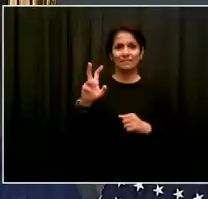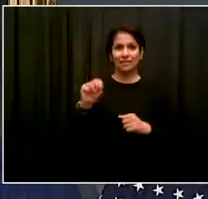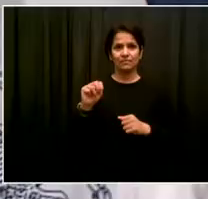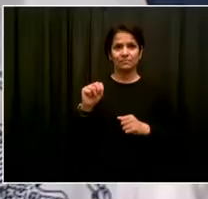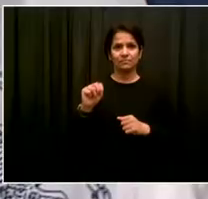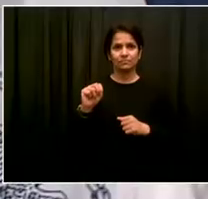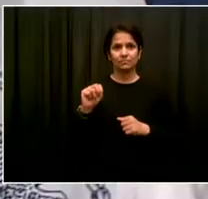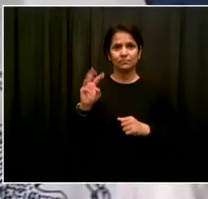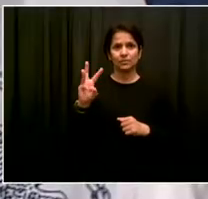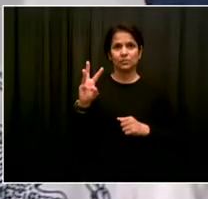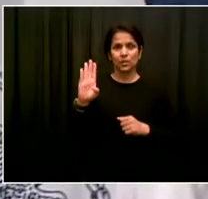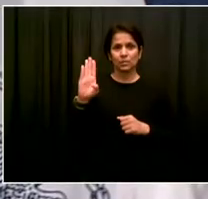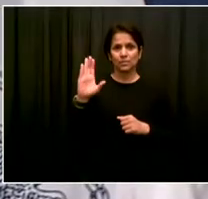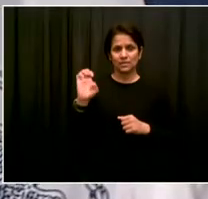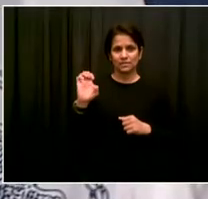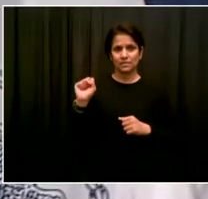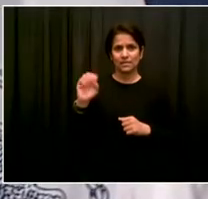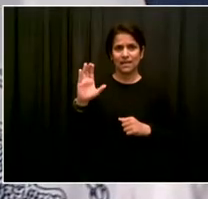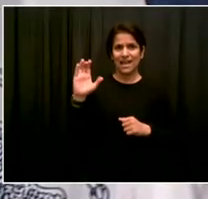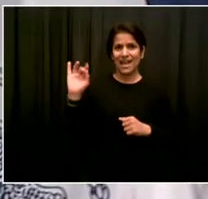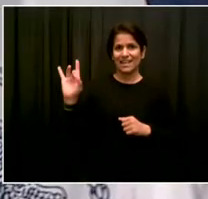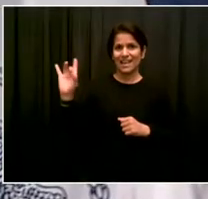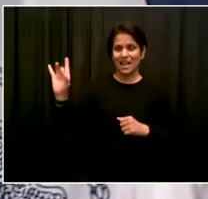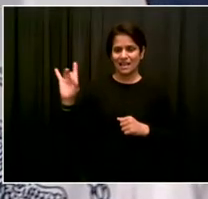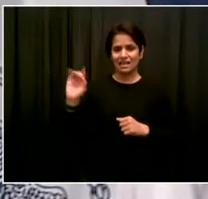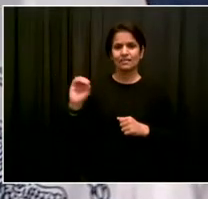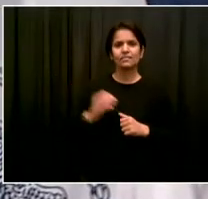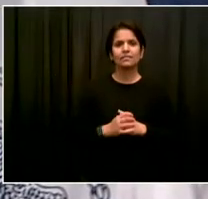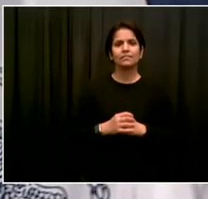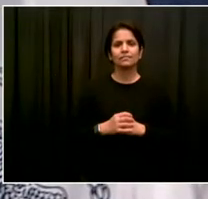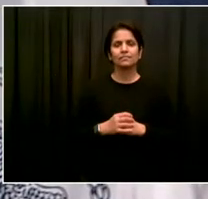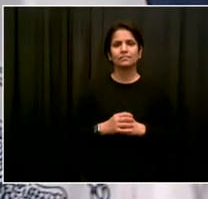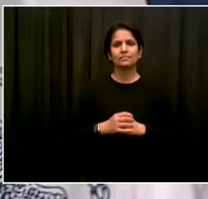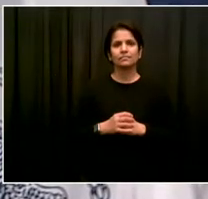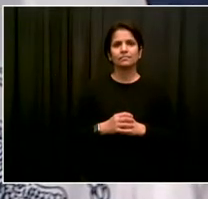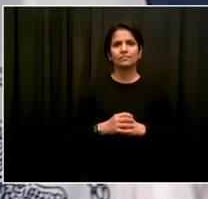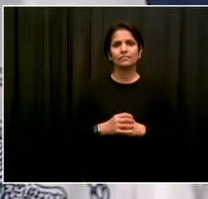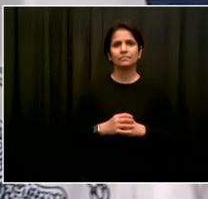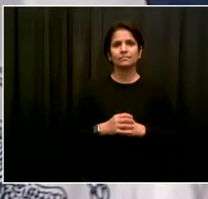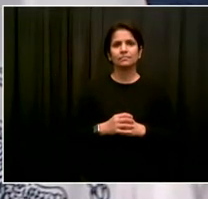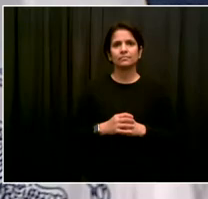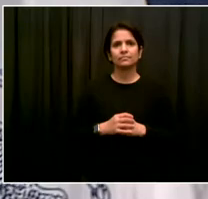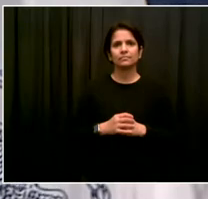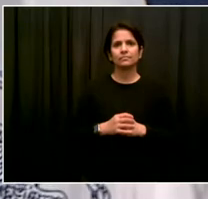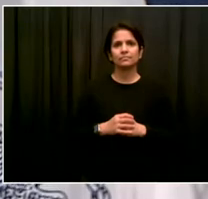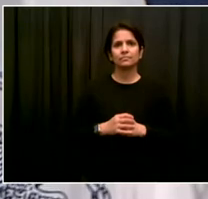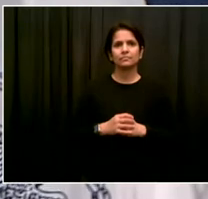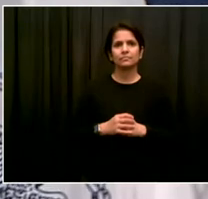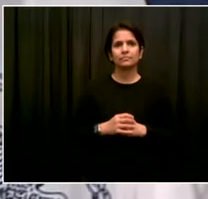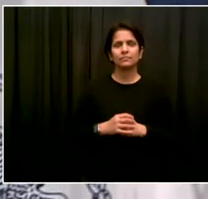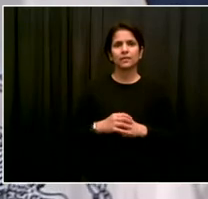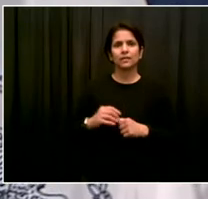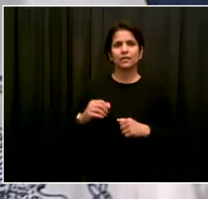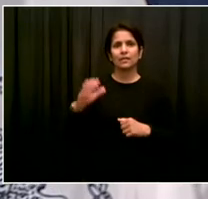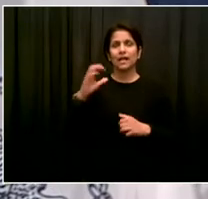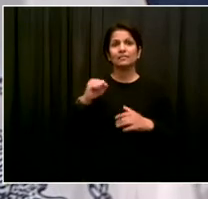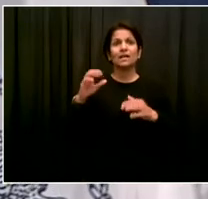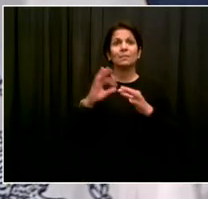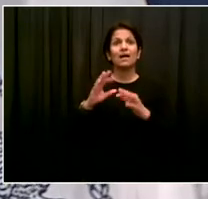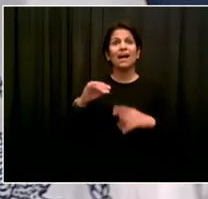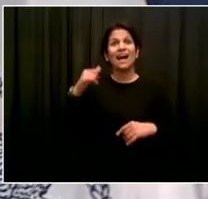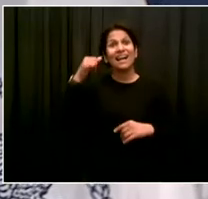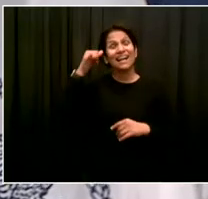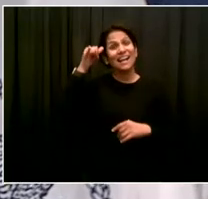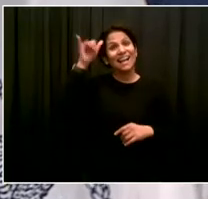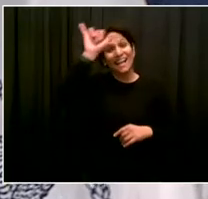Morning, Mr. Mayor. I'm guessing the Yankees had you referenced is in the bin next to you, but feel free to give me a note. Is it organics?